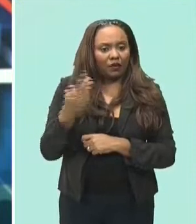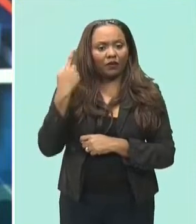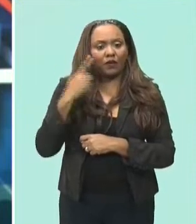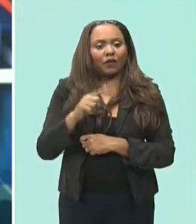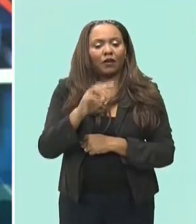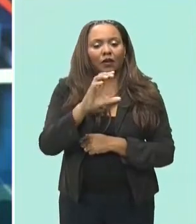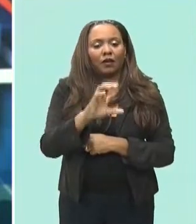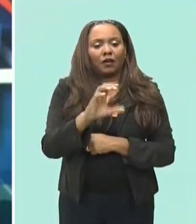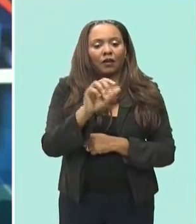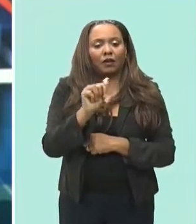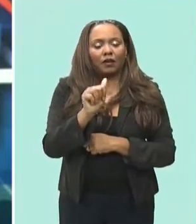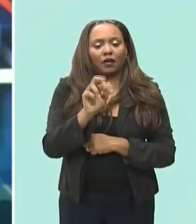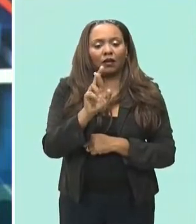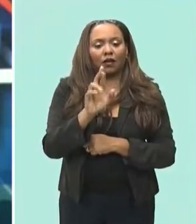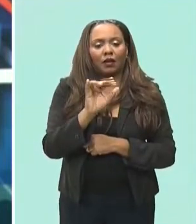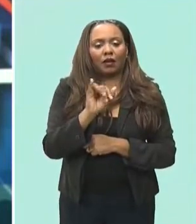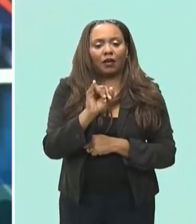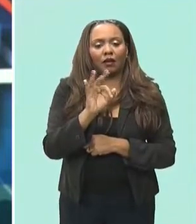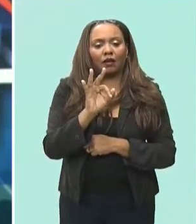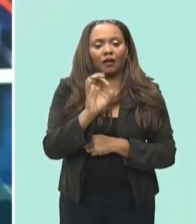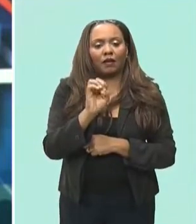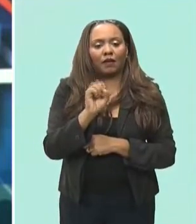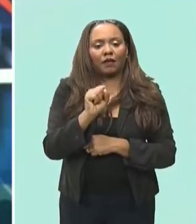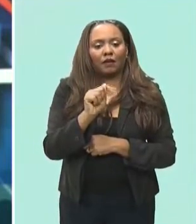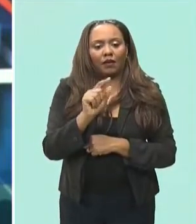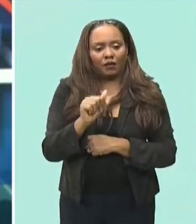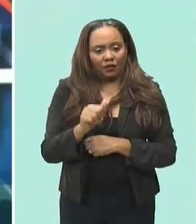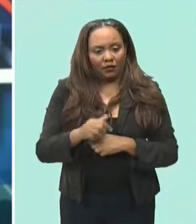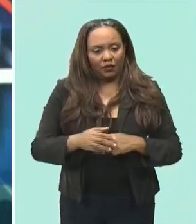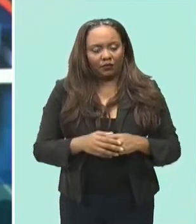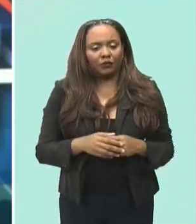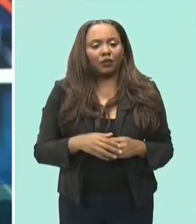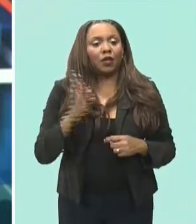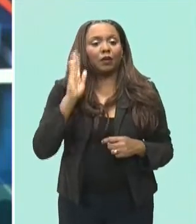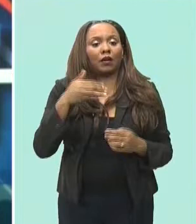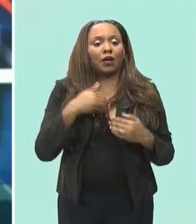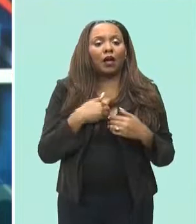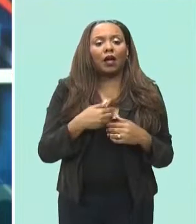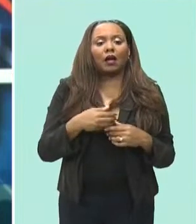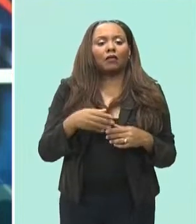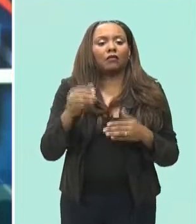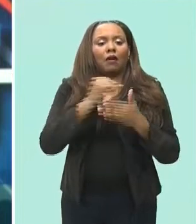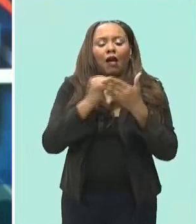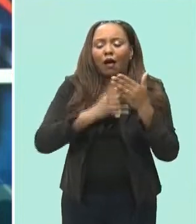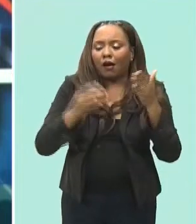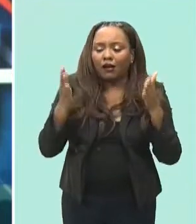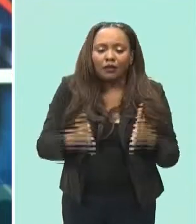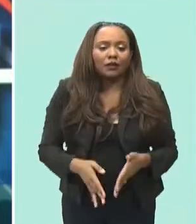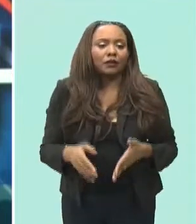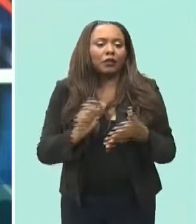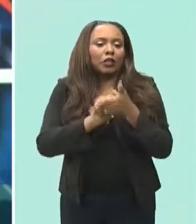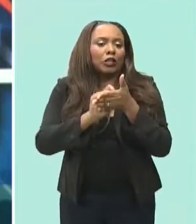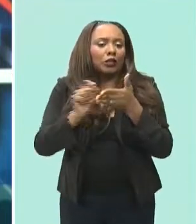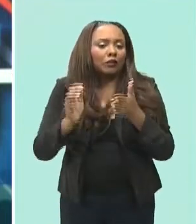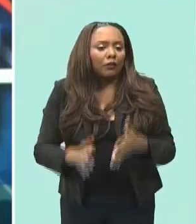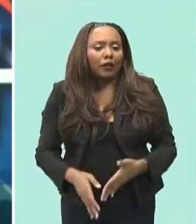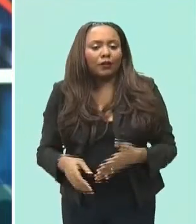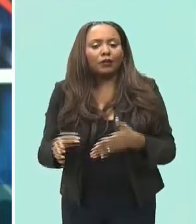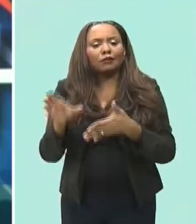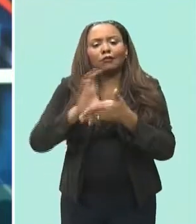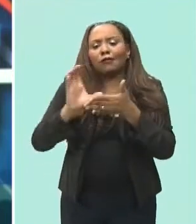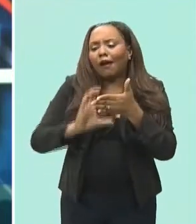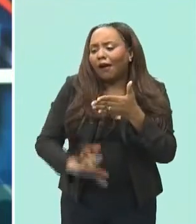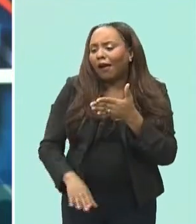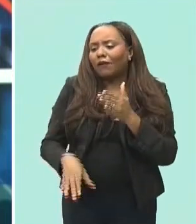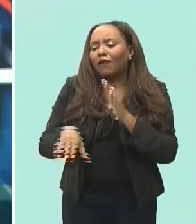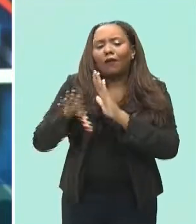of the caribbean festival of arts or carry festa and the island is expected to be very well represented by visual artists writers crafts